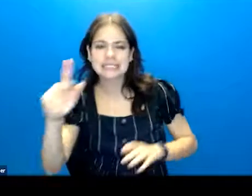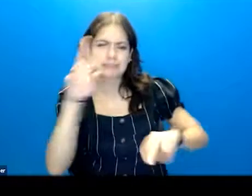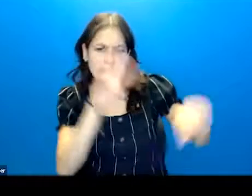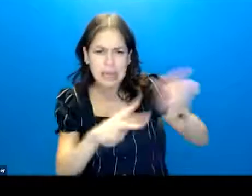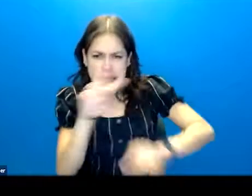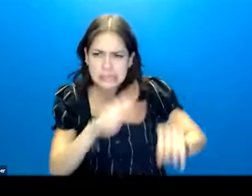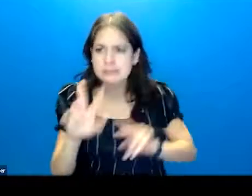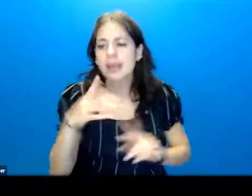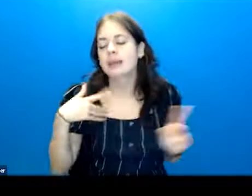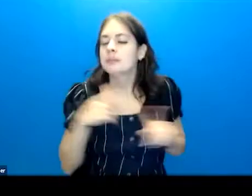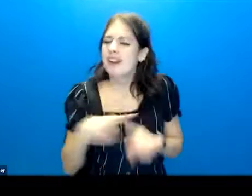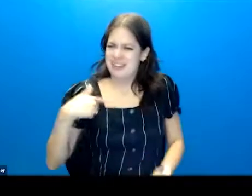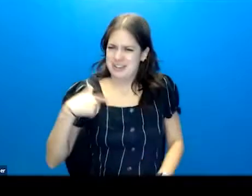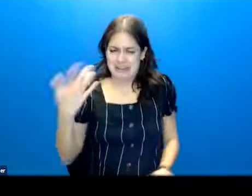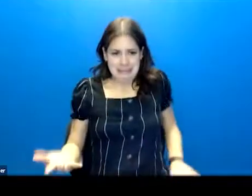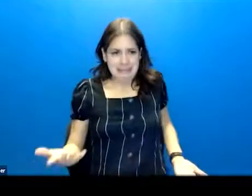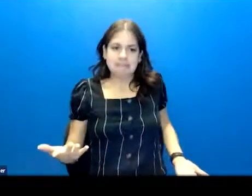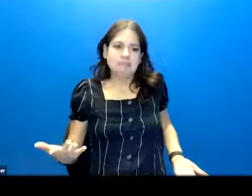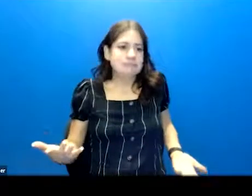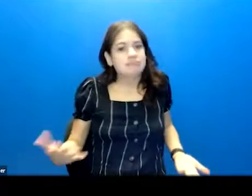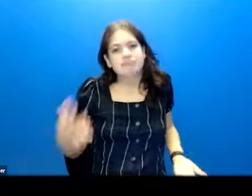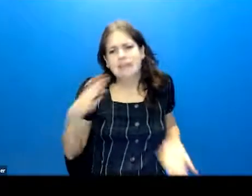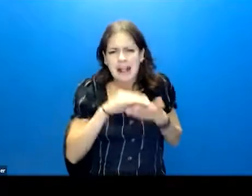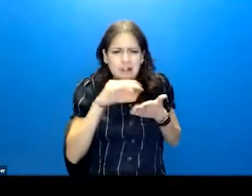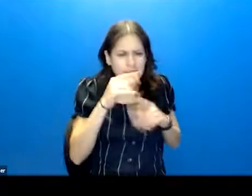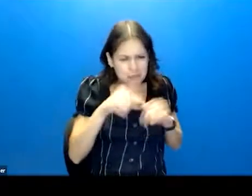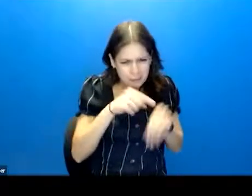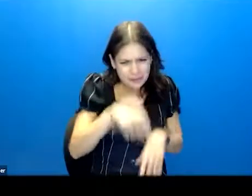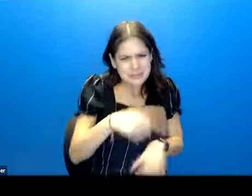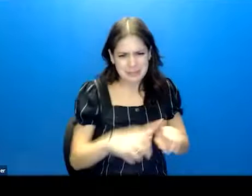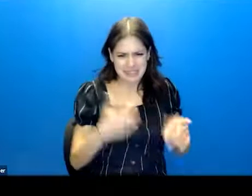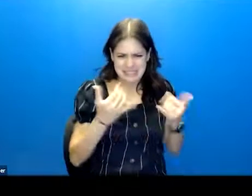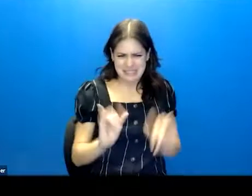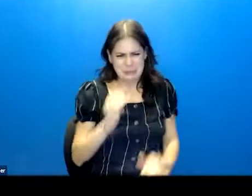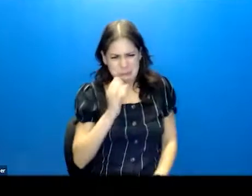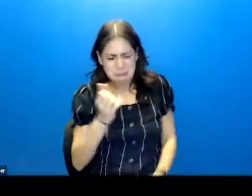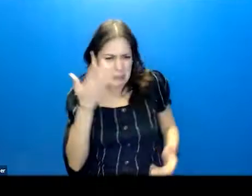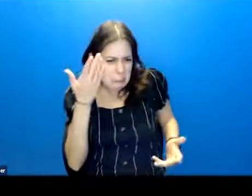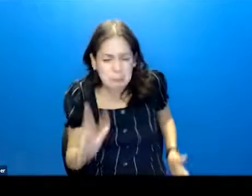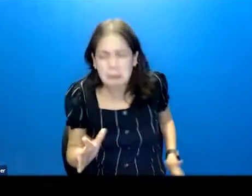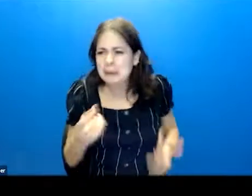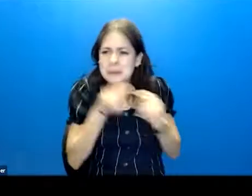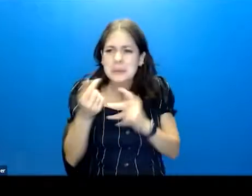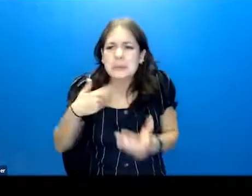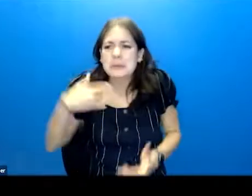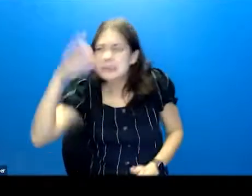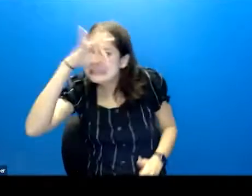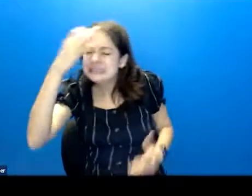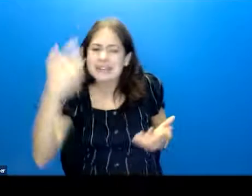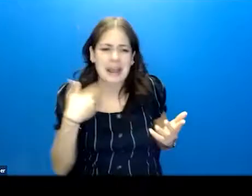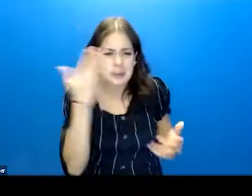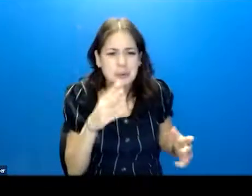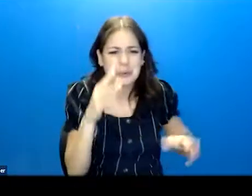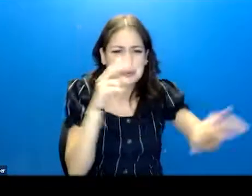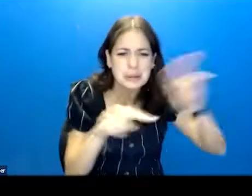And you're probably like, yeah, I've learned about this, but I still kind of don't know what to do. I don't know which factors to